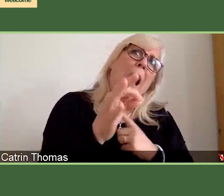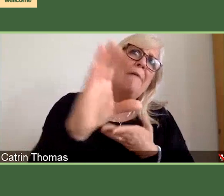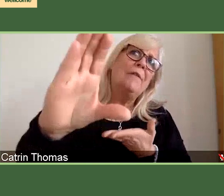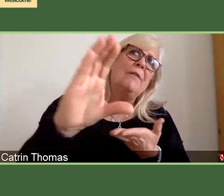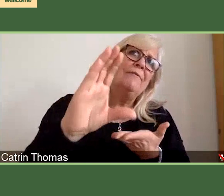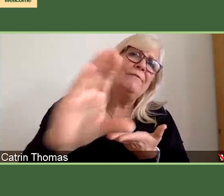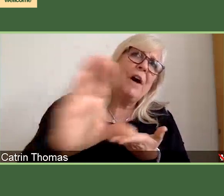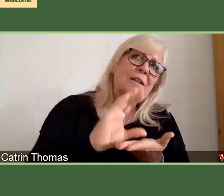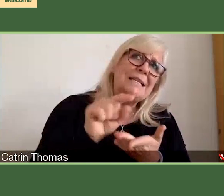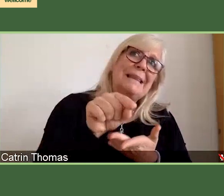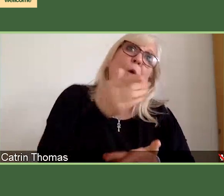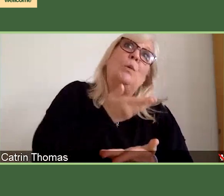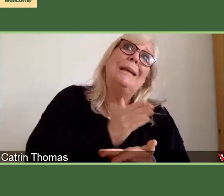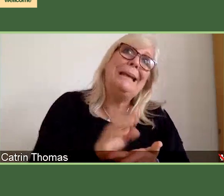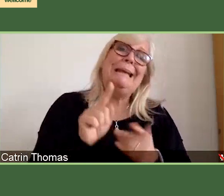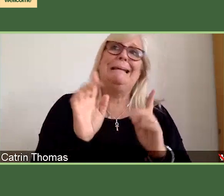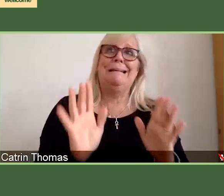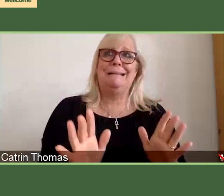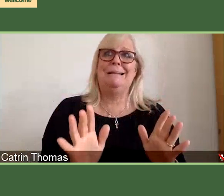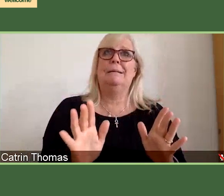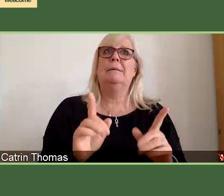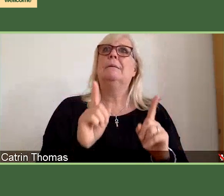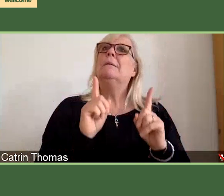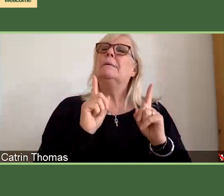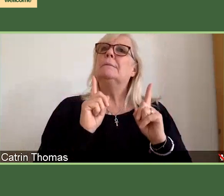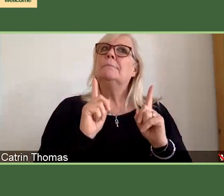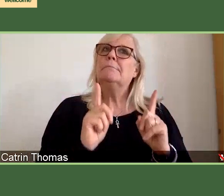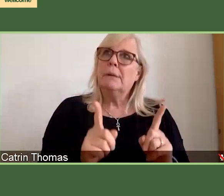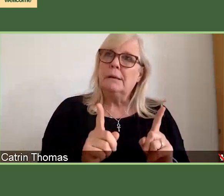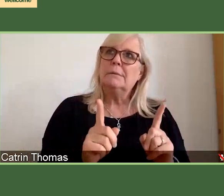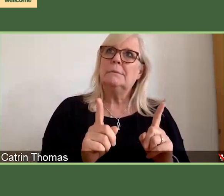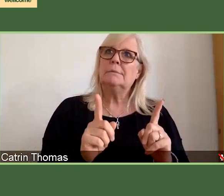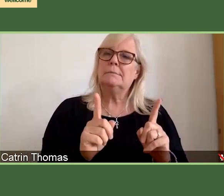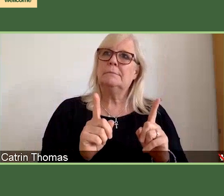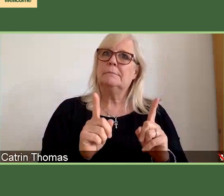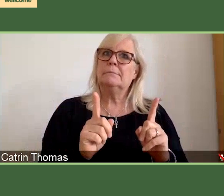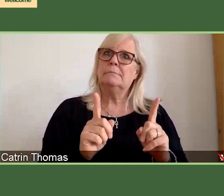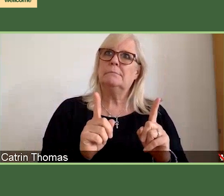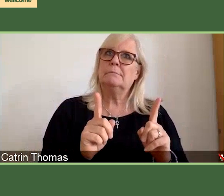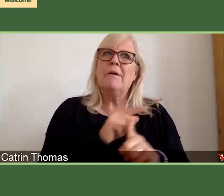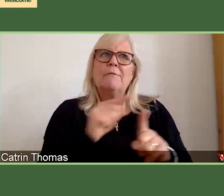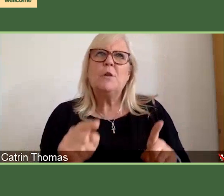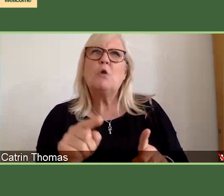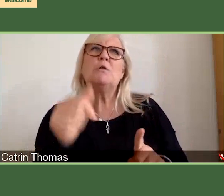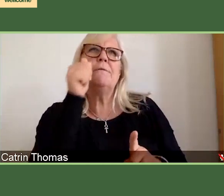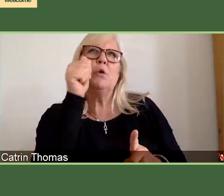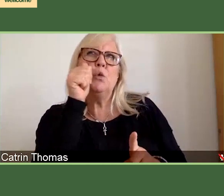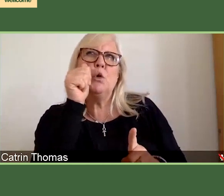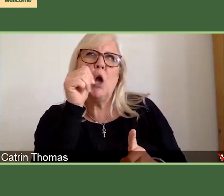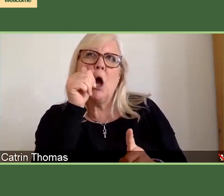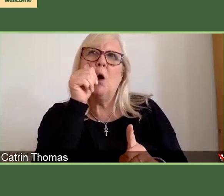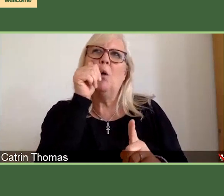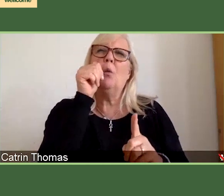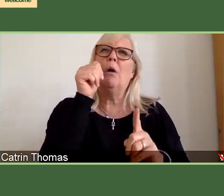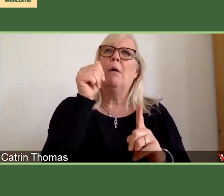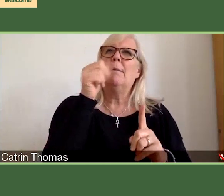Having said that, for those of you that are familiar with the project grants, we